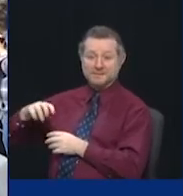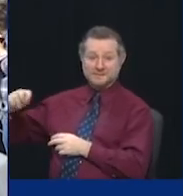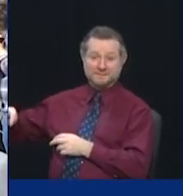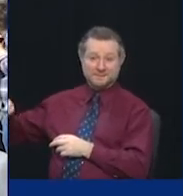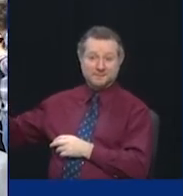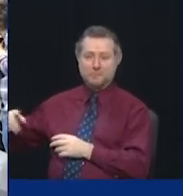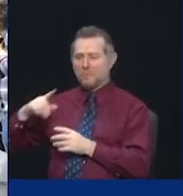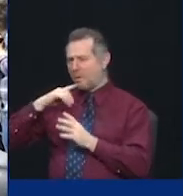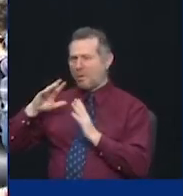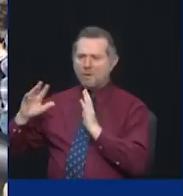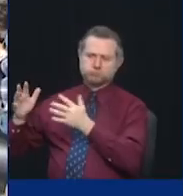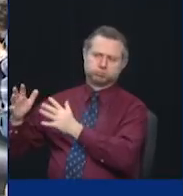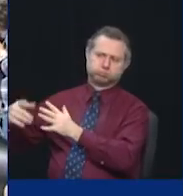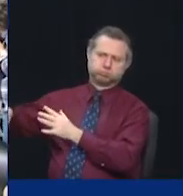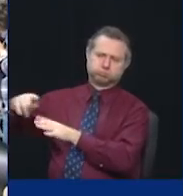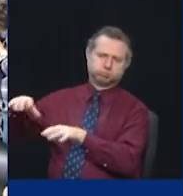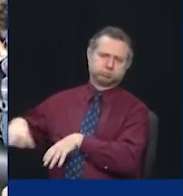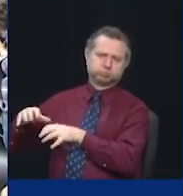did.